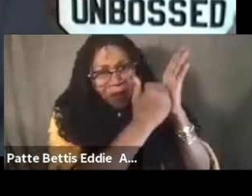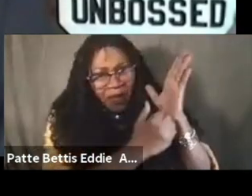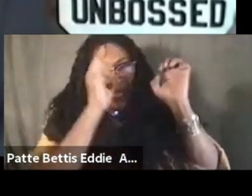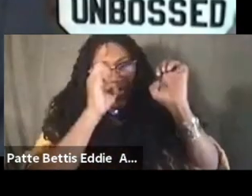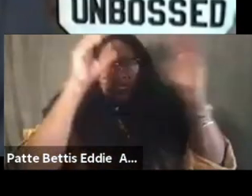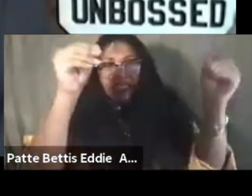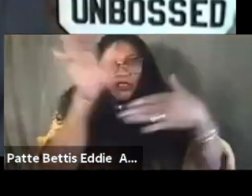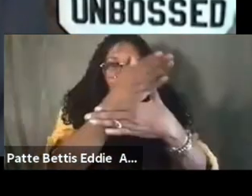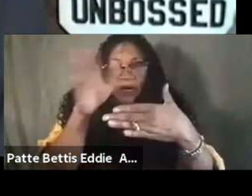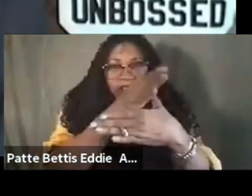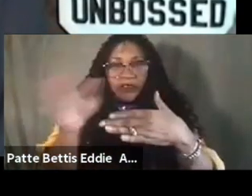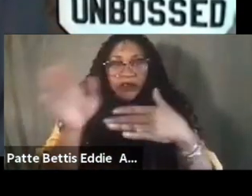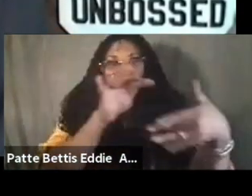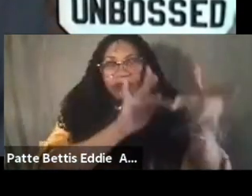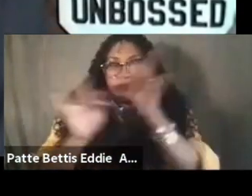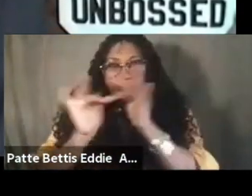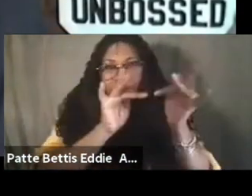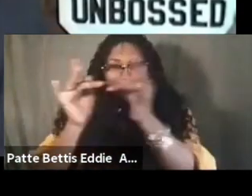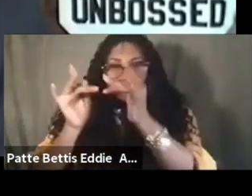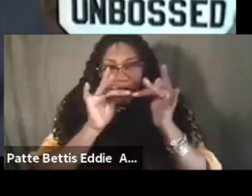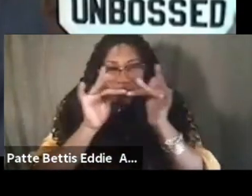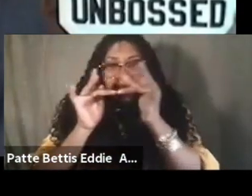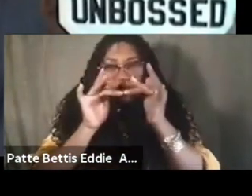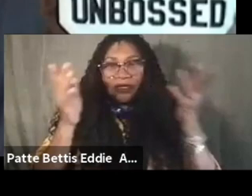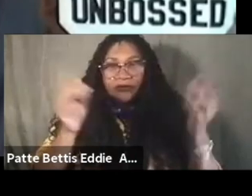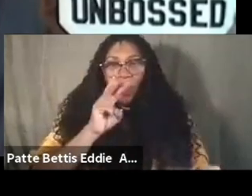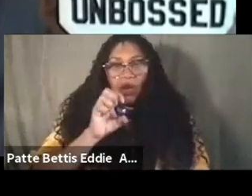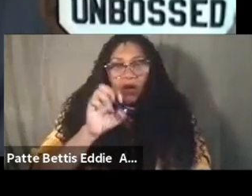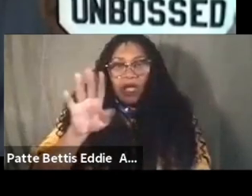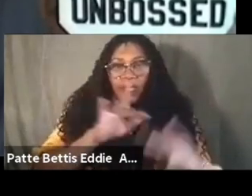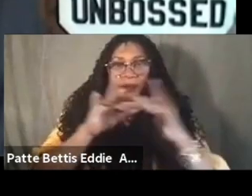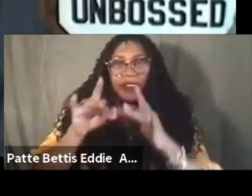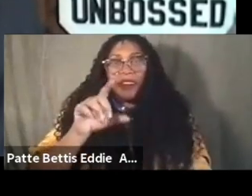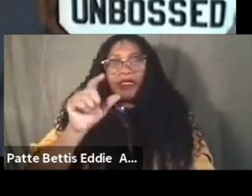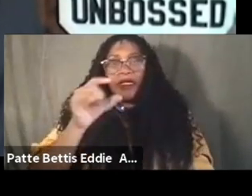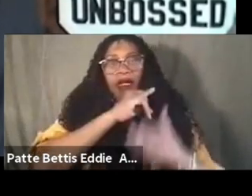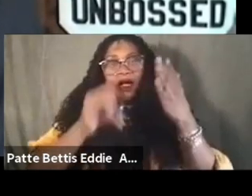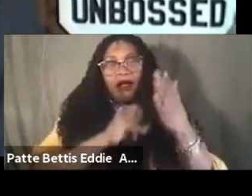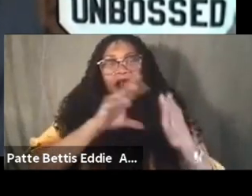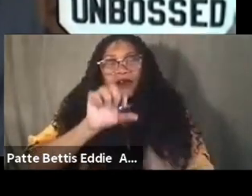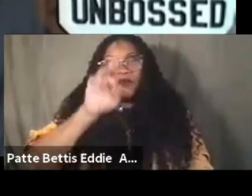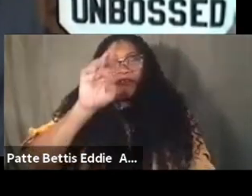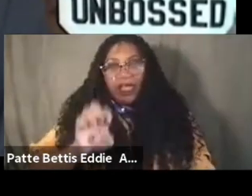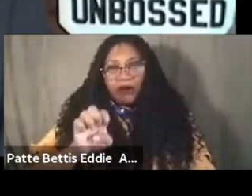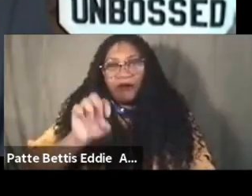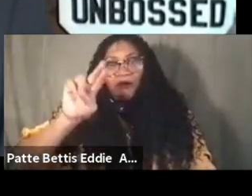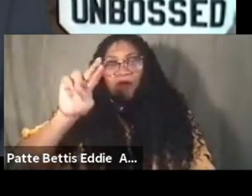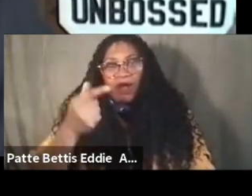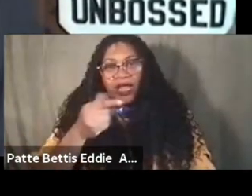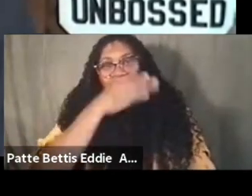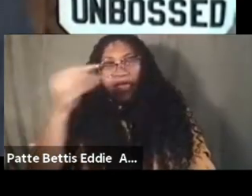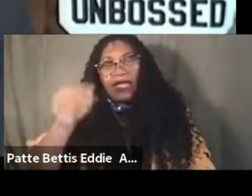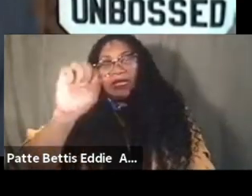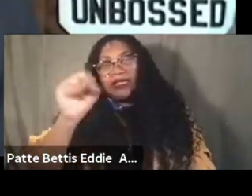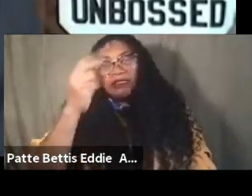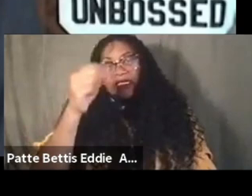we're sharing on our website it's called artofcollectivecare.com we will continue to share educational resources there so some of these references